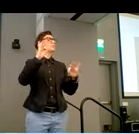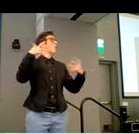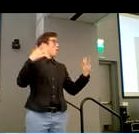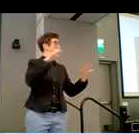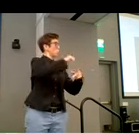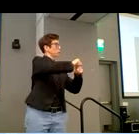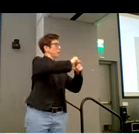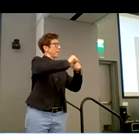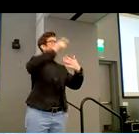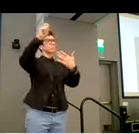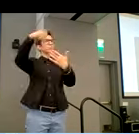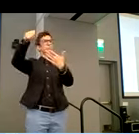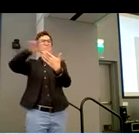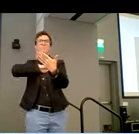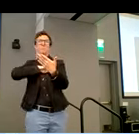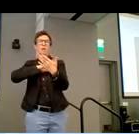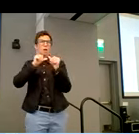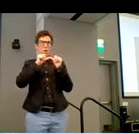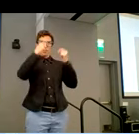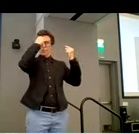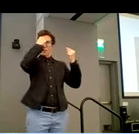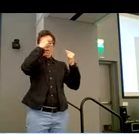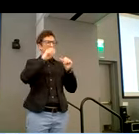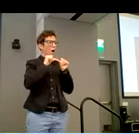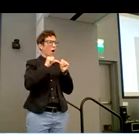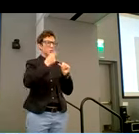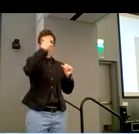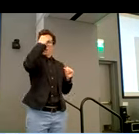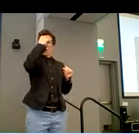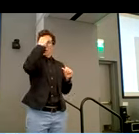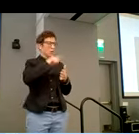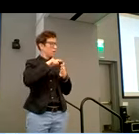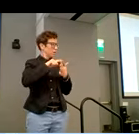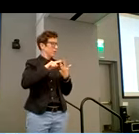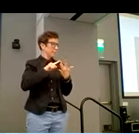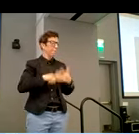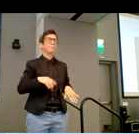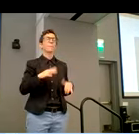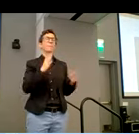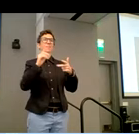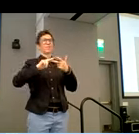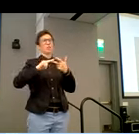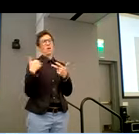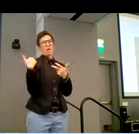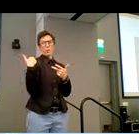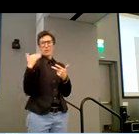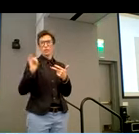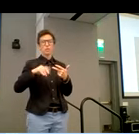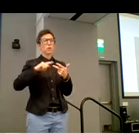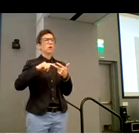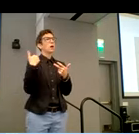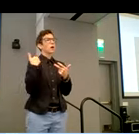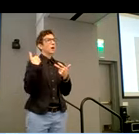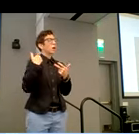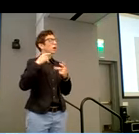that you have the muscle memory of continually thinking about. The third part of it is accountability, right? As much as you have all these